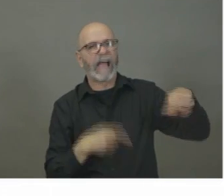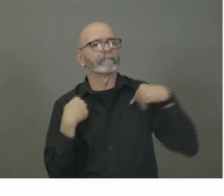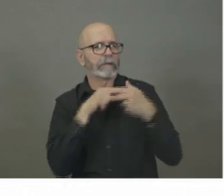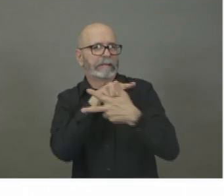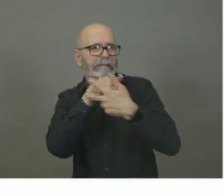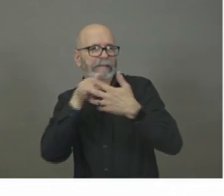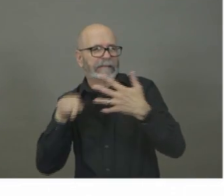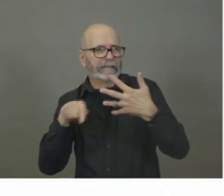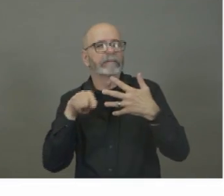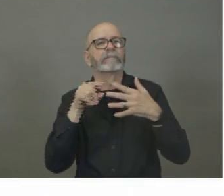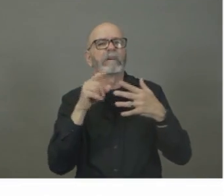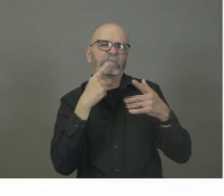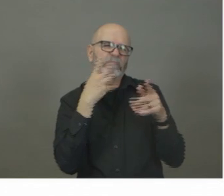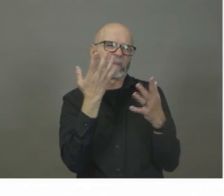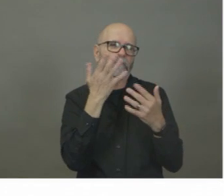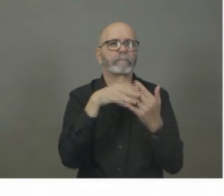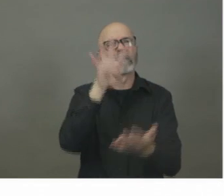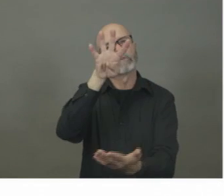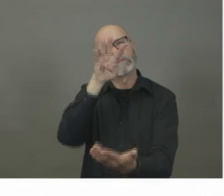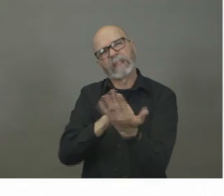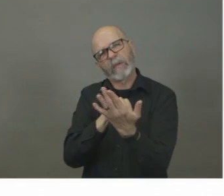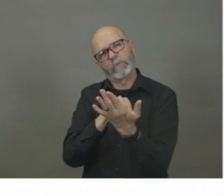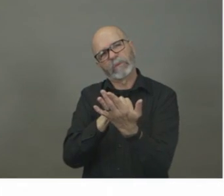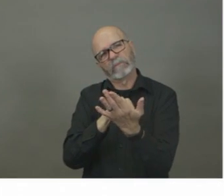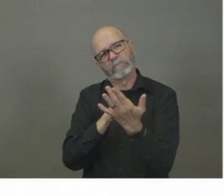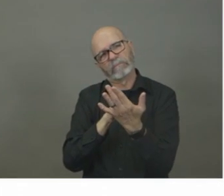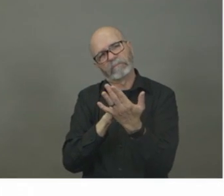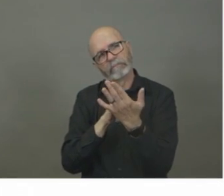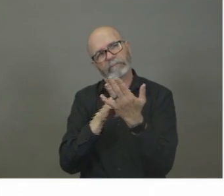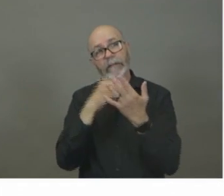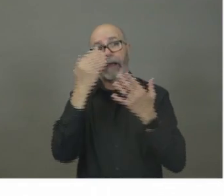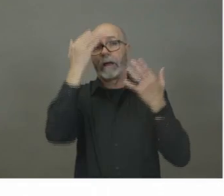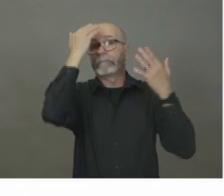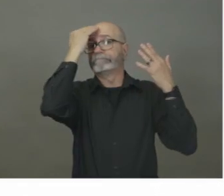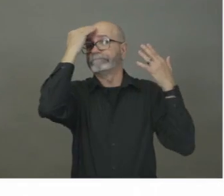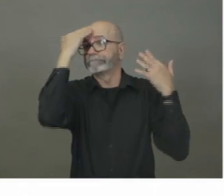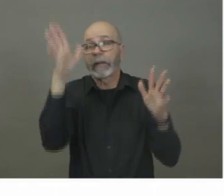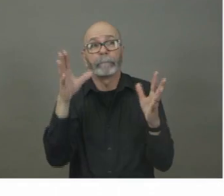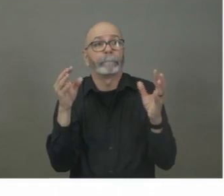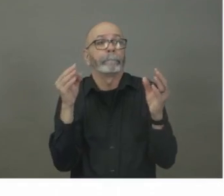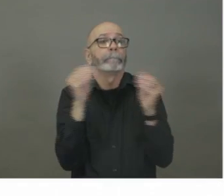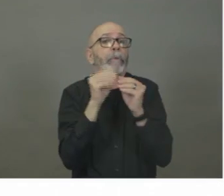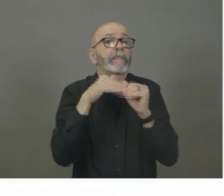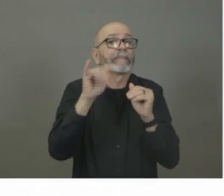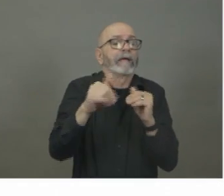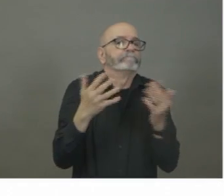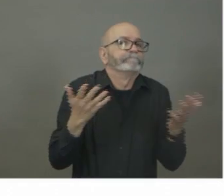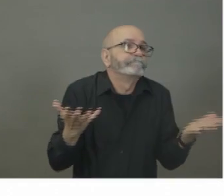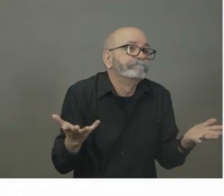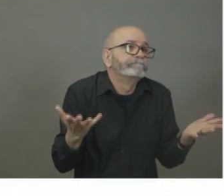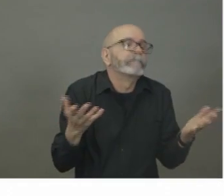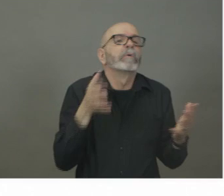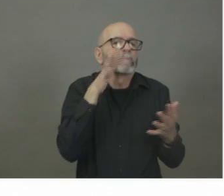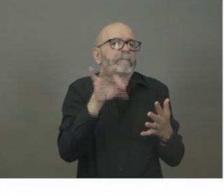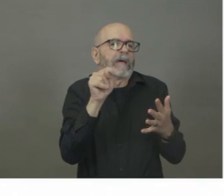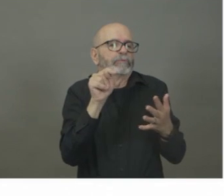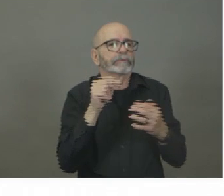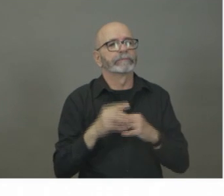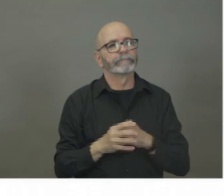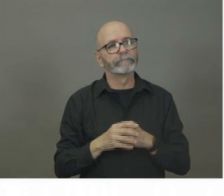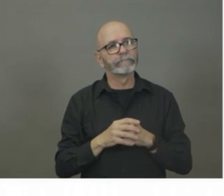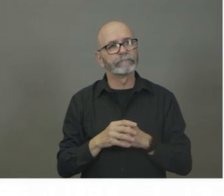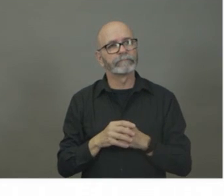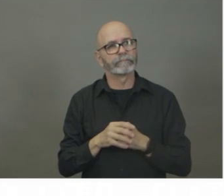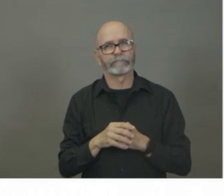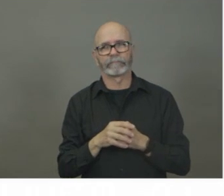but we won't know that until we get more into the weekend and this week. What plans have been made to